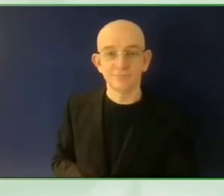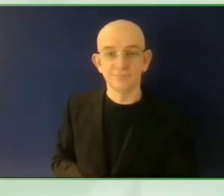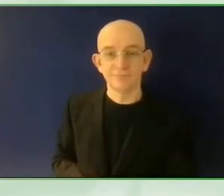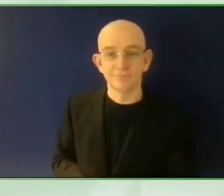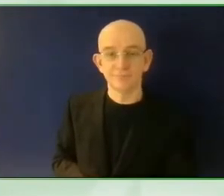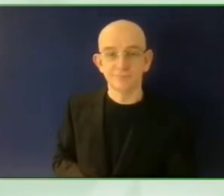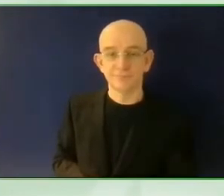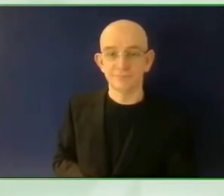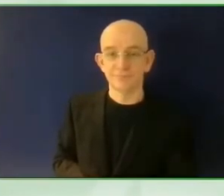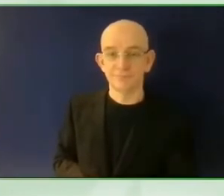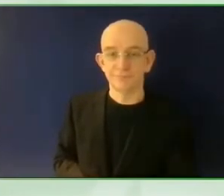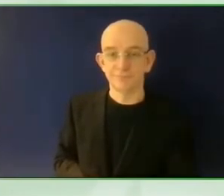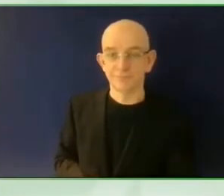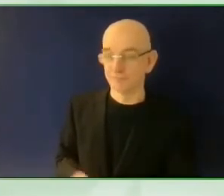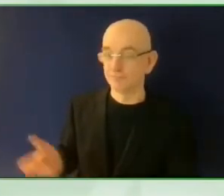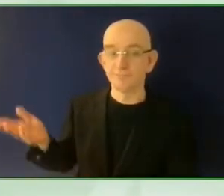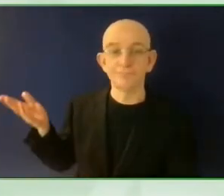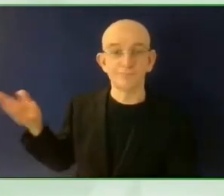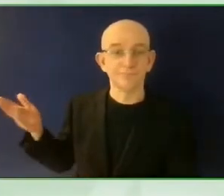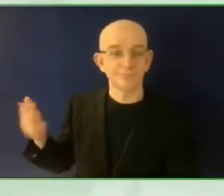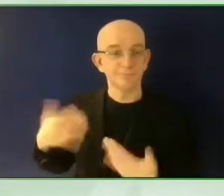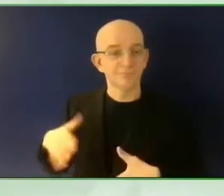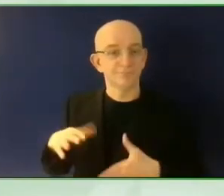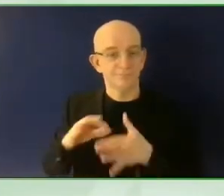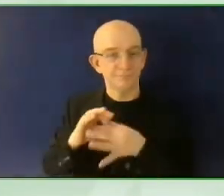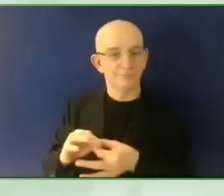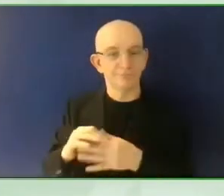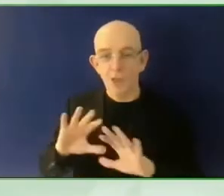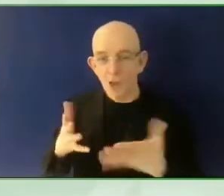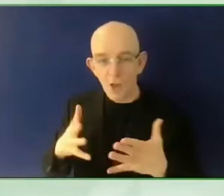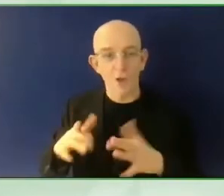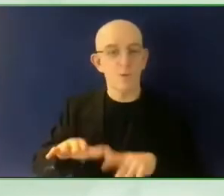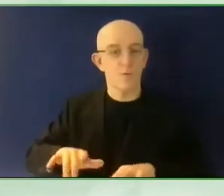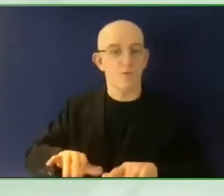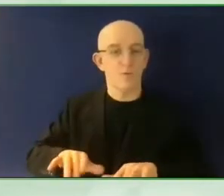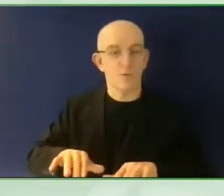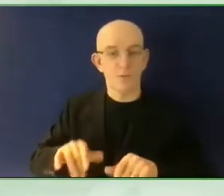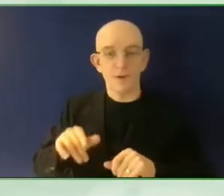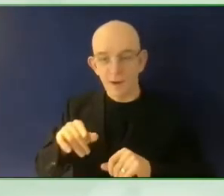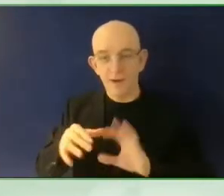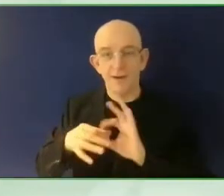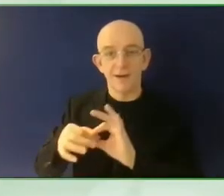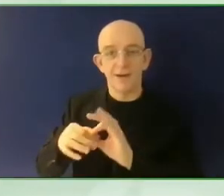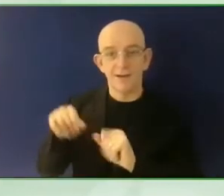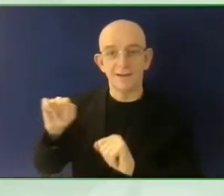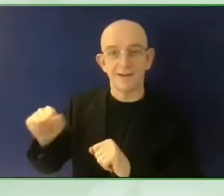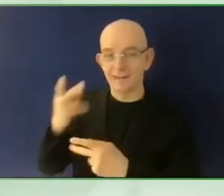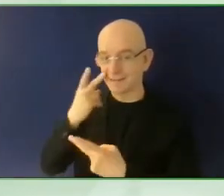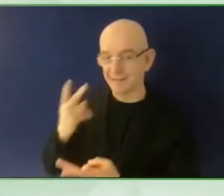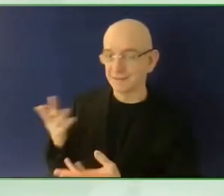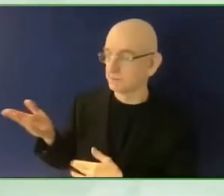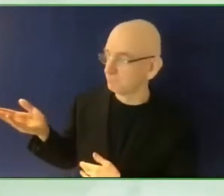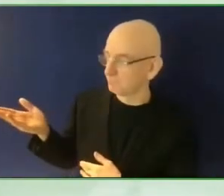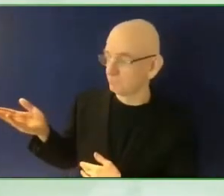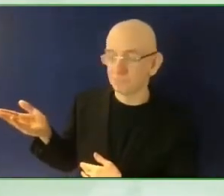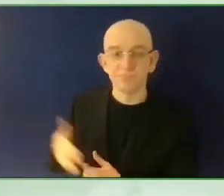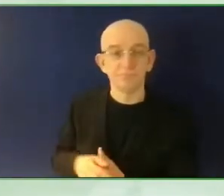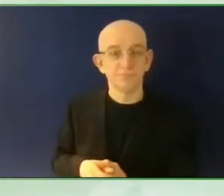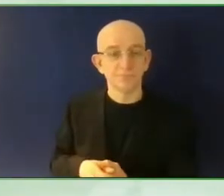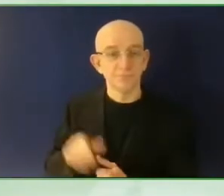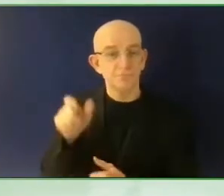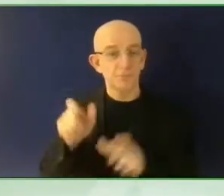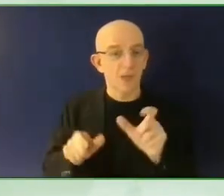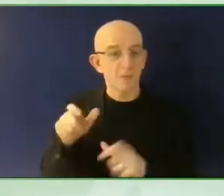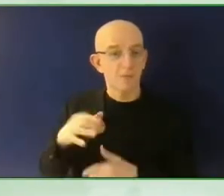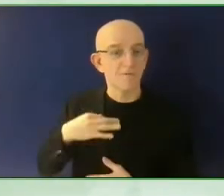your mobile phone, and you show the picture, send the picture or the camera to a person and say, OK, please, can you tell me what you see? And